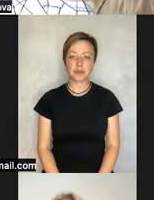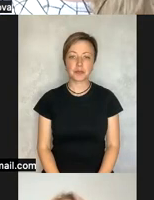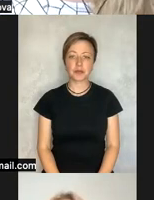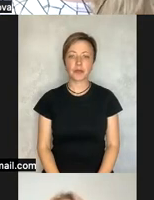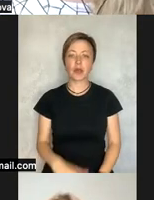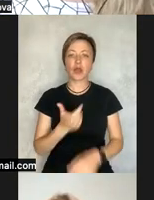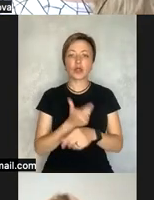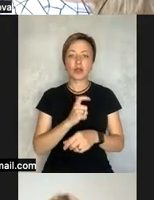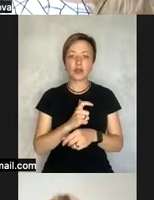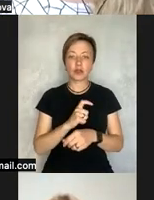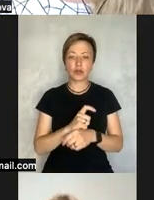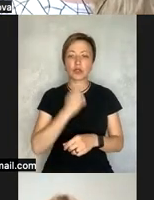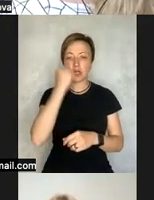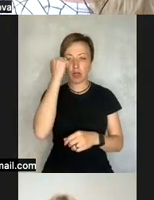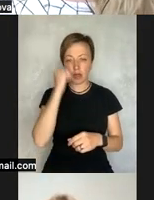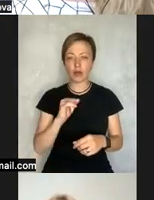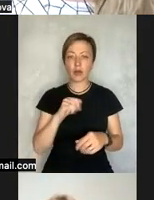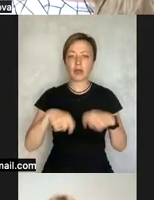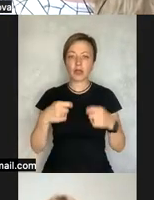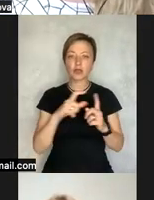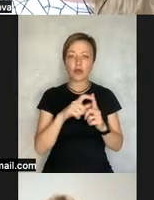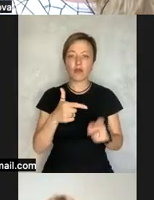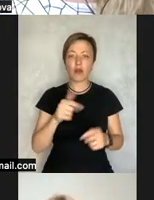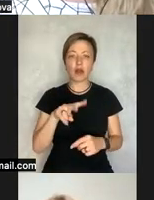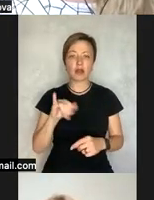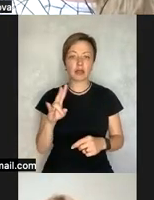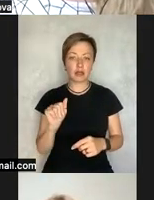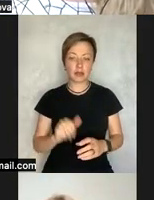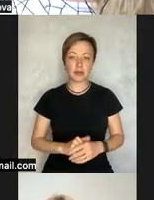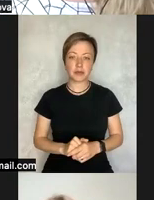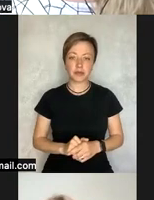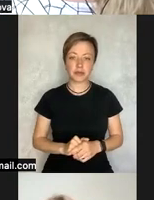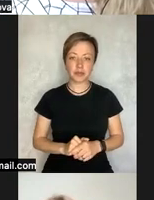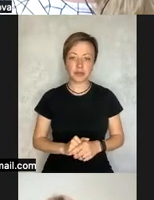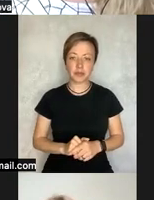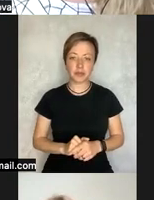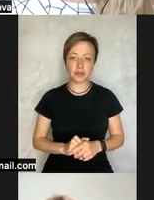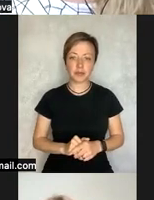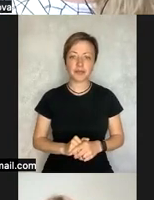thank you very much dragana now i am passing the floor to helena